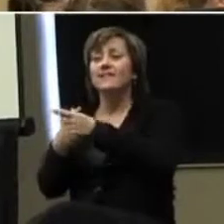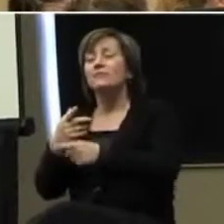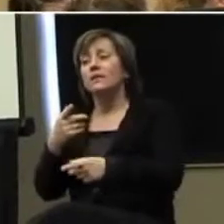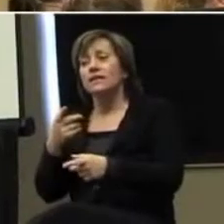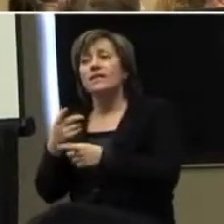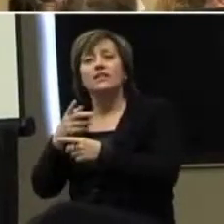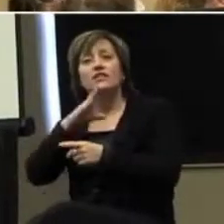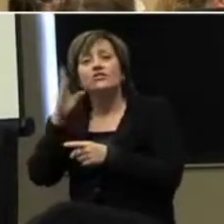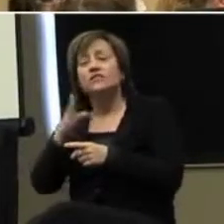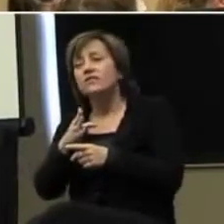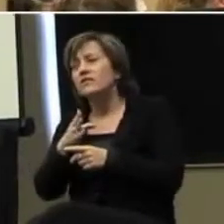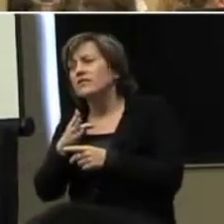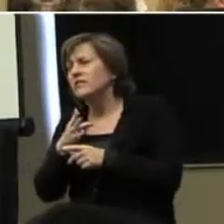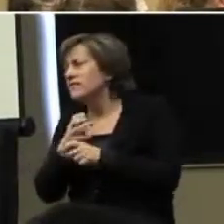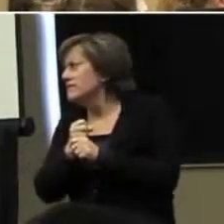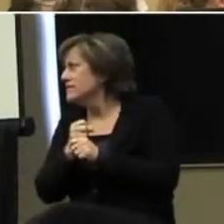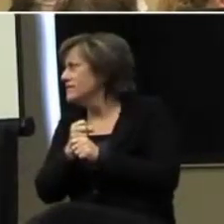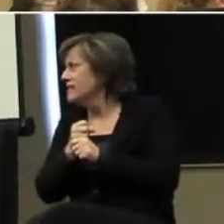Yeah,